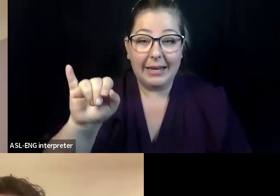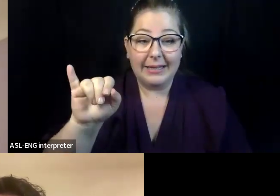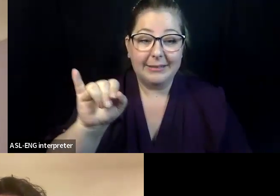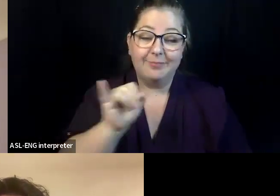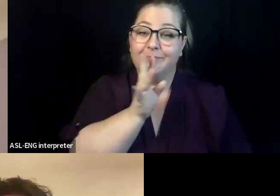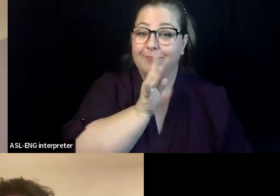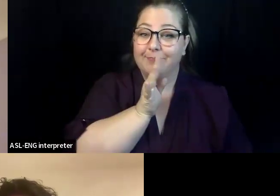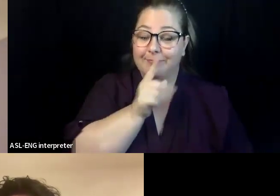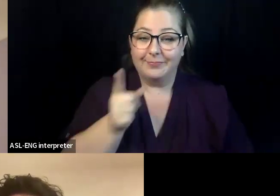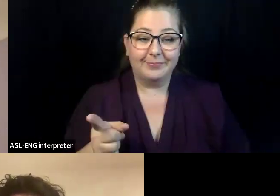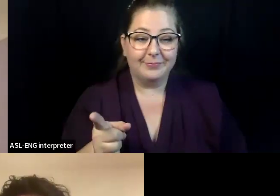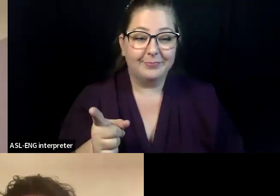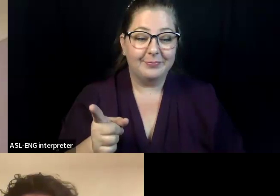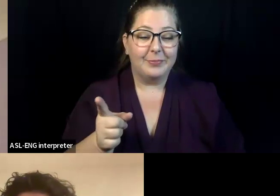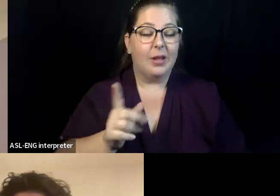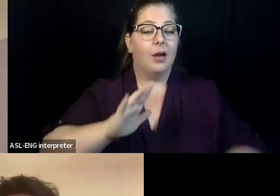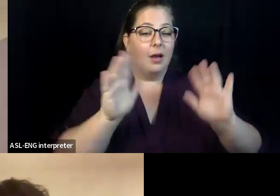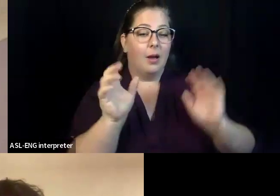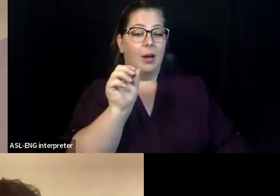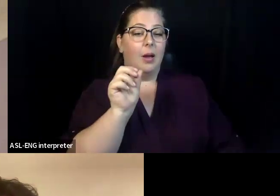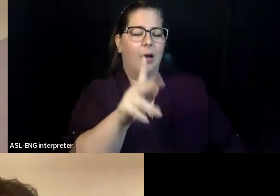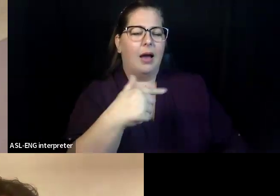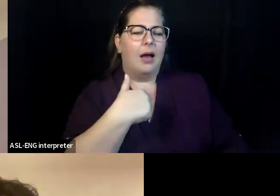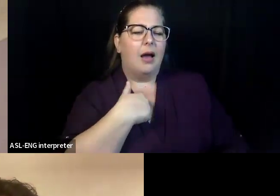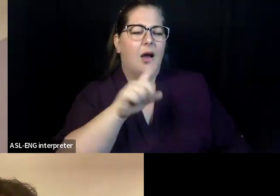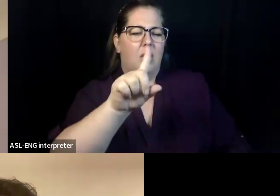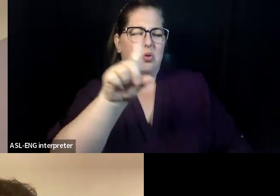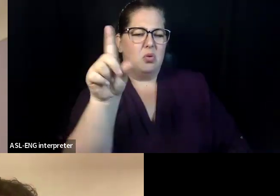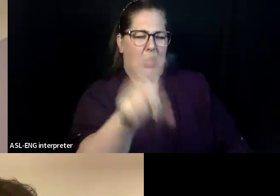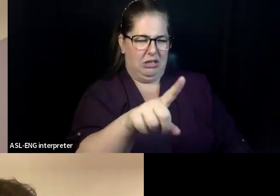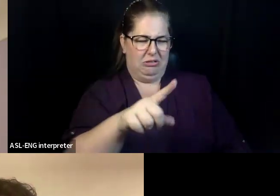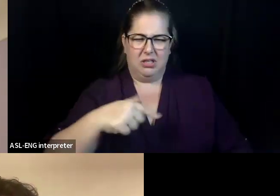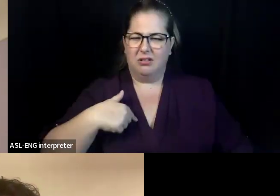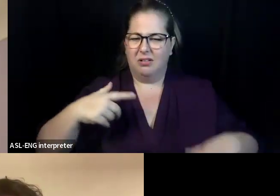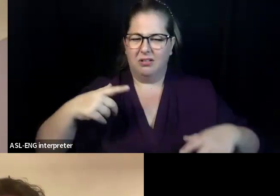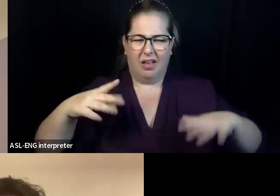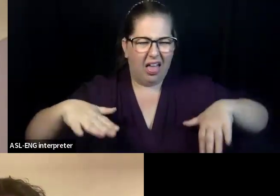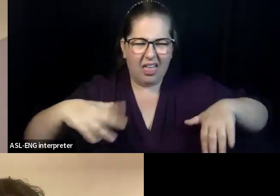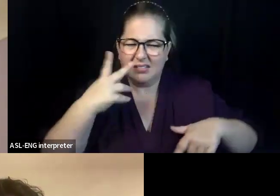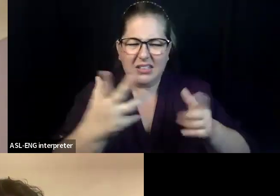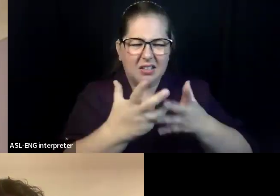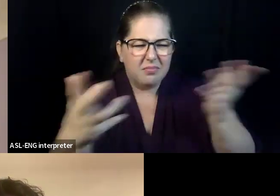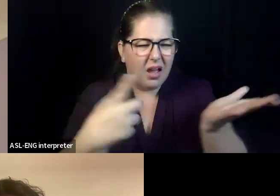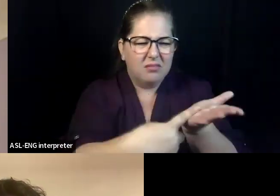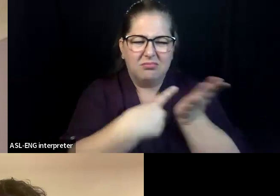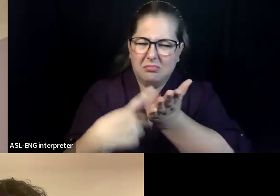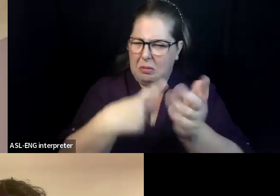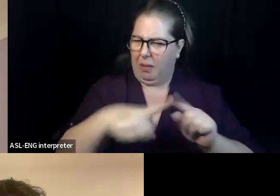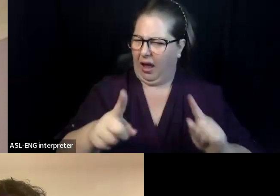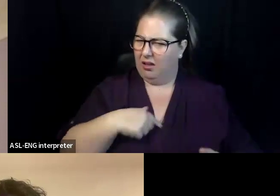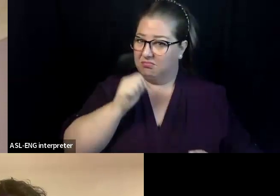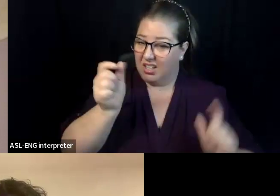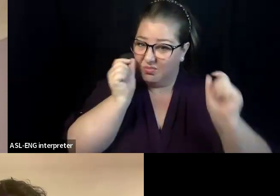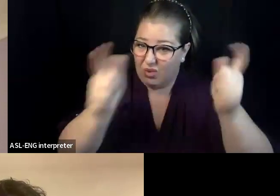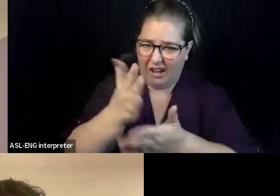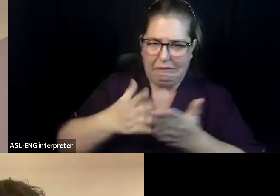that I haven't heard much on, although I'm sure some people are thinking about it, has to do with chemical sensitivity